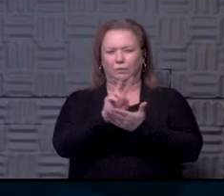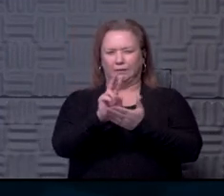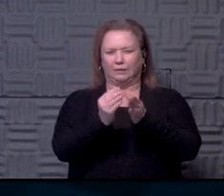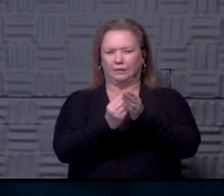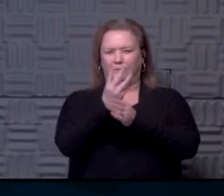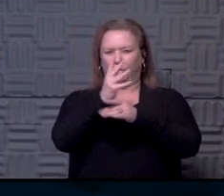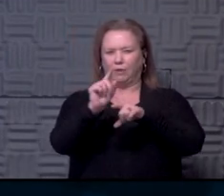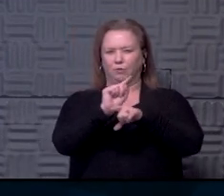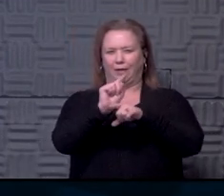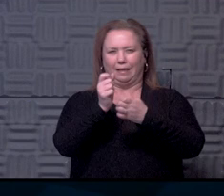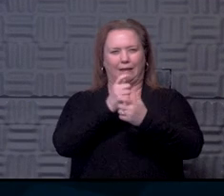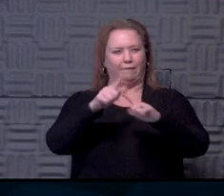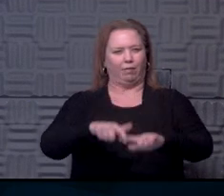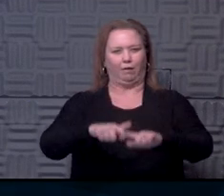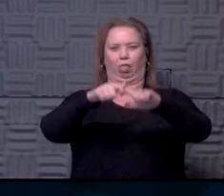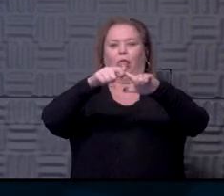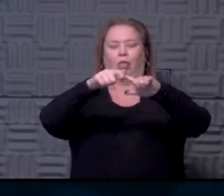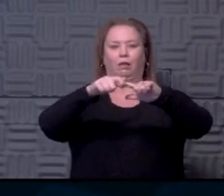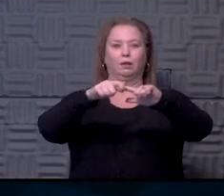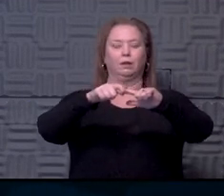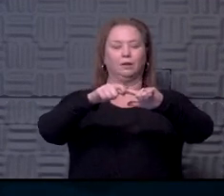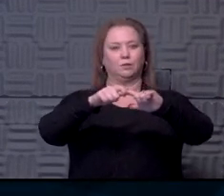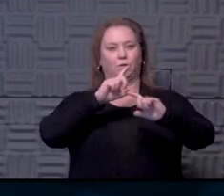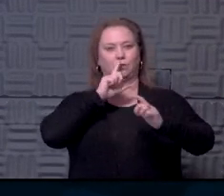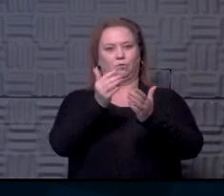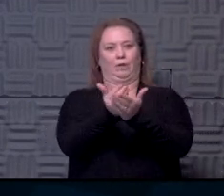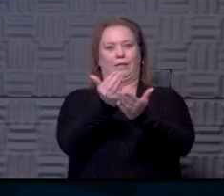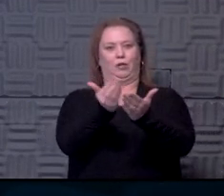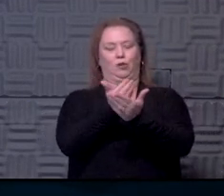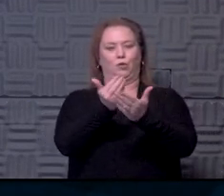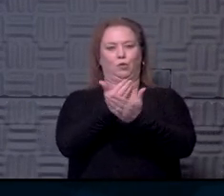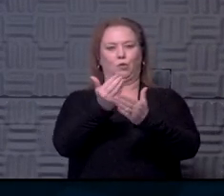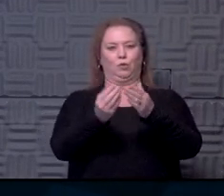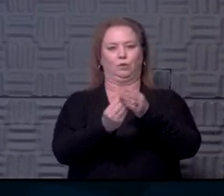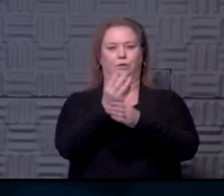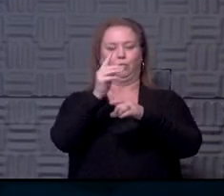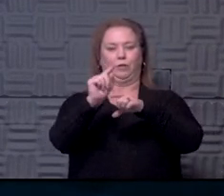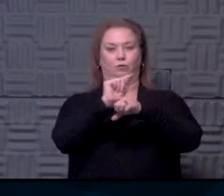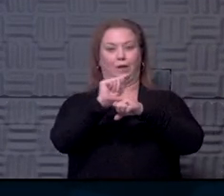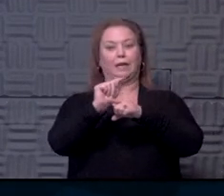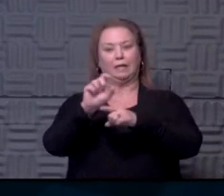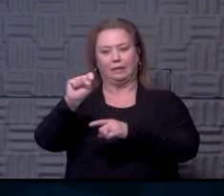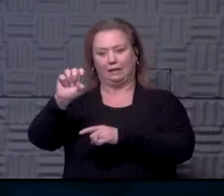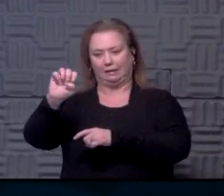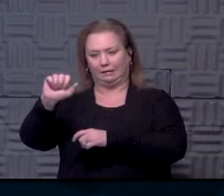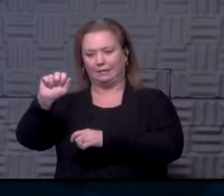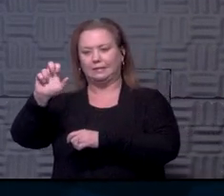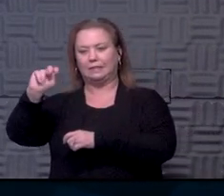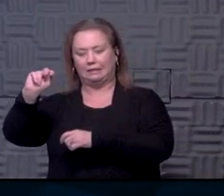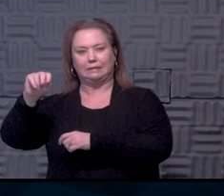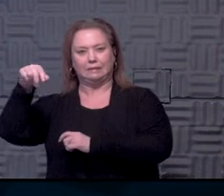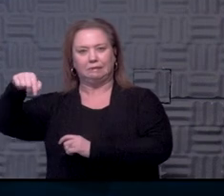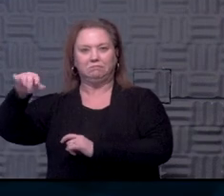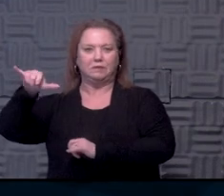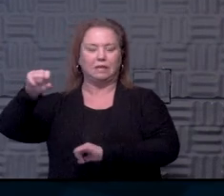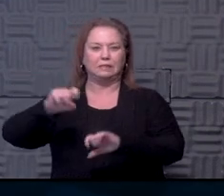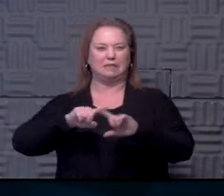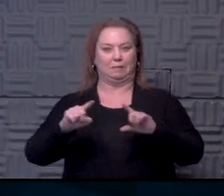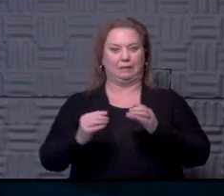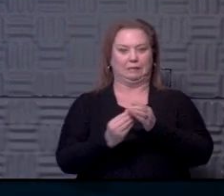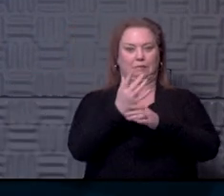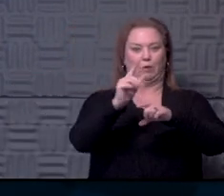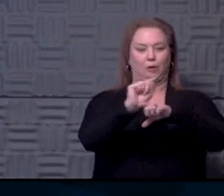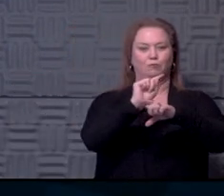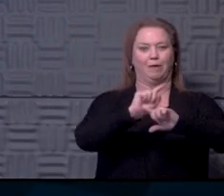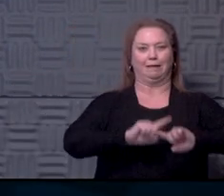So this is really new. All of this is new in spring training. What we learned during the season last year might be applied, but this is all the first